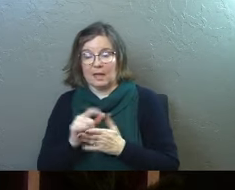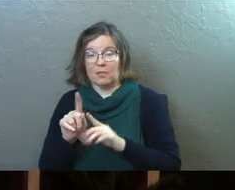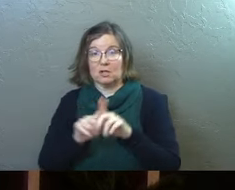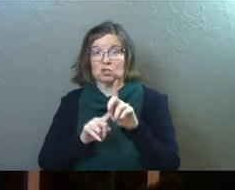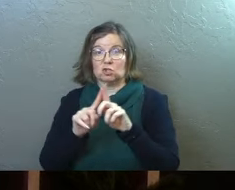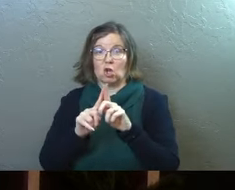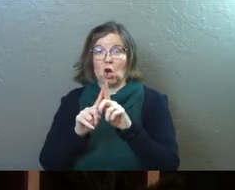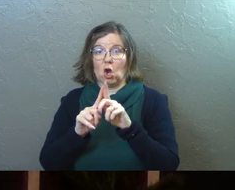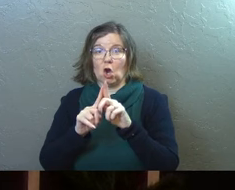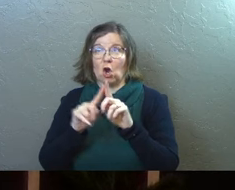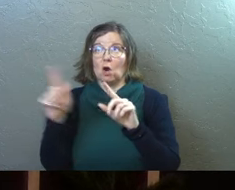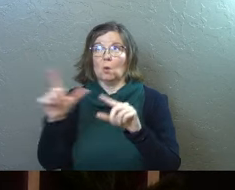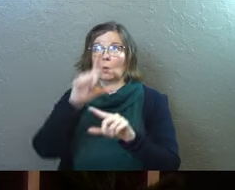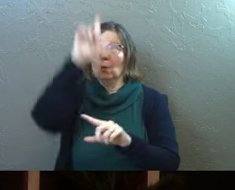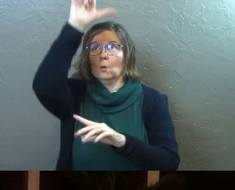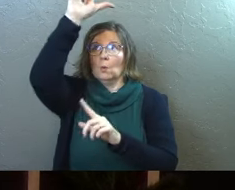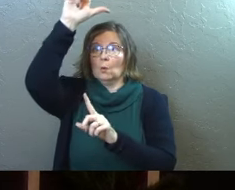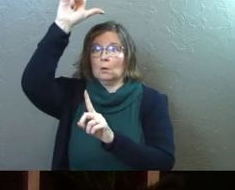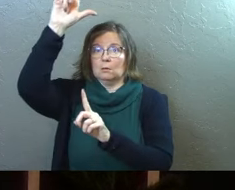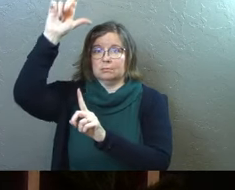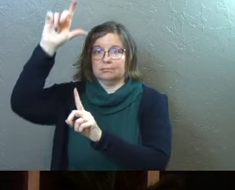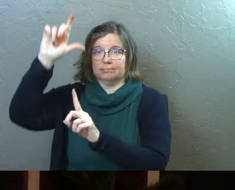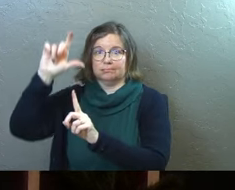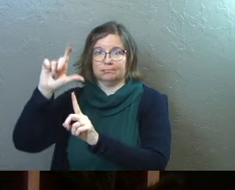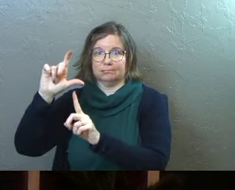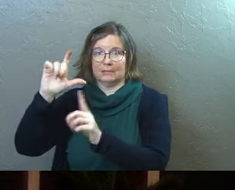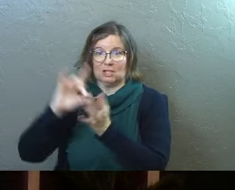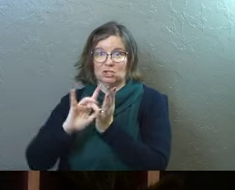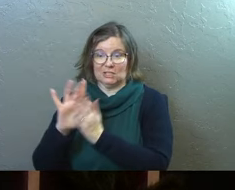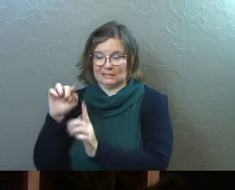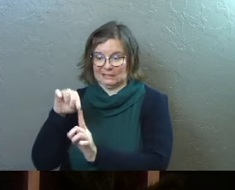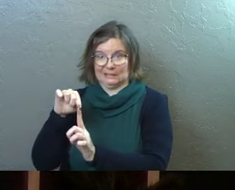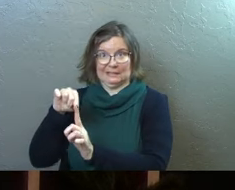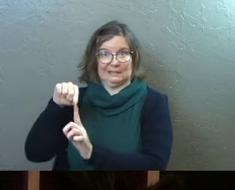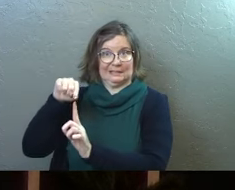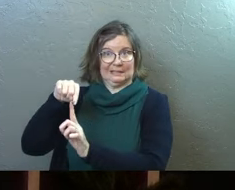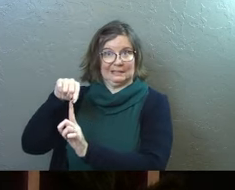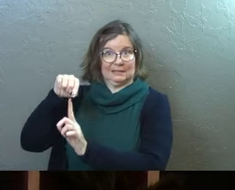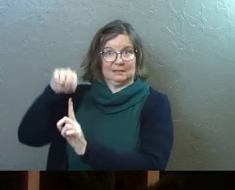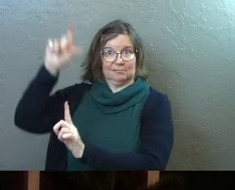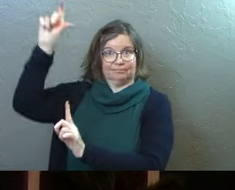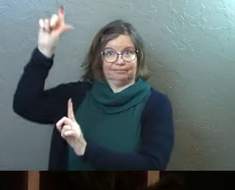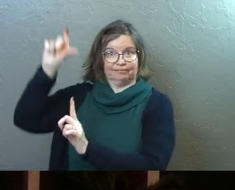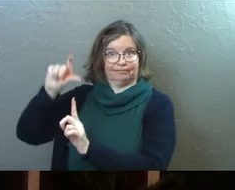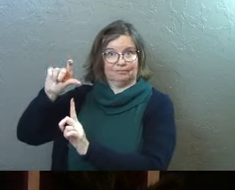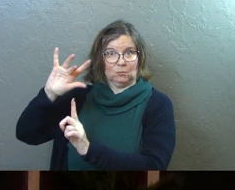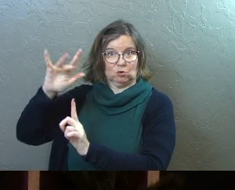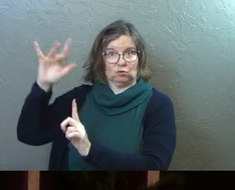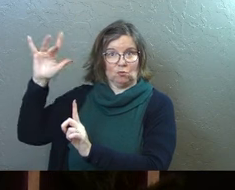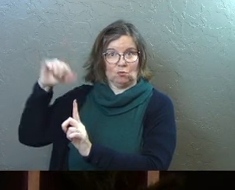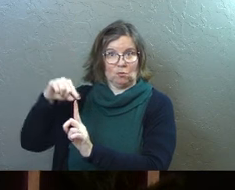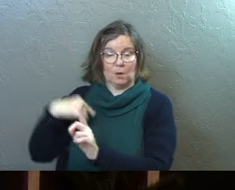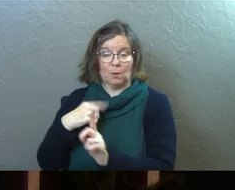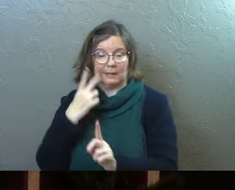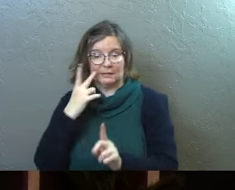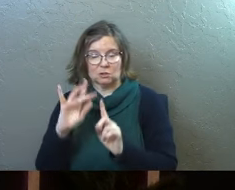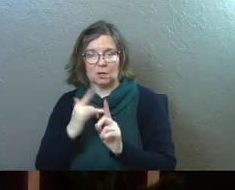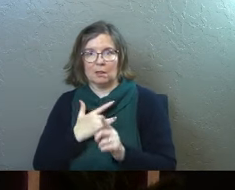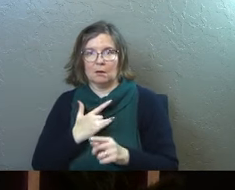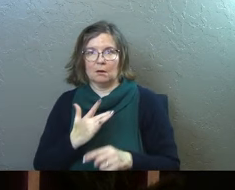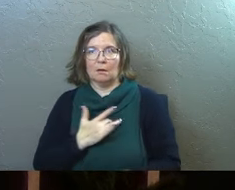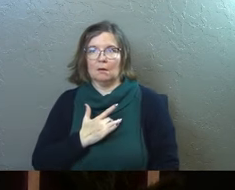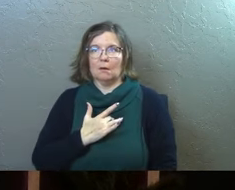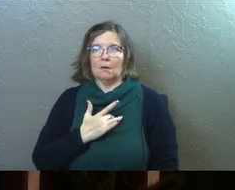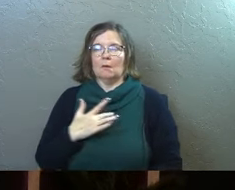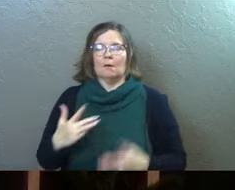that star was right over Jesus. Like if, if there's any doubt, it's him, him. And when they had seen the star, they were